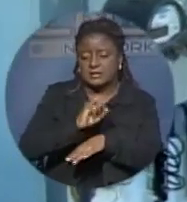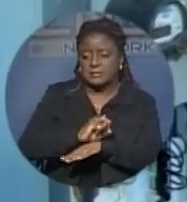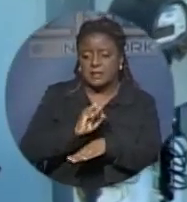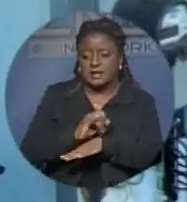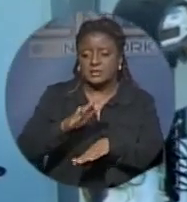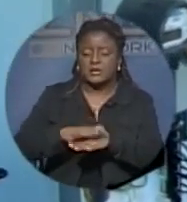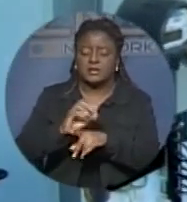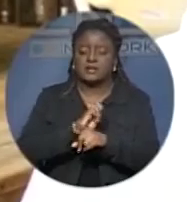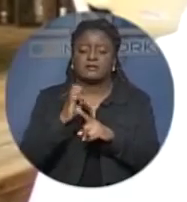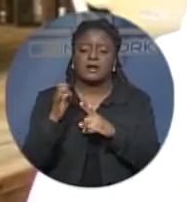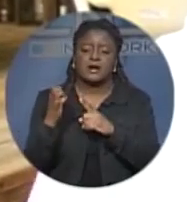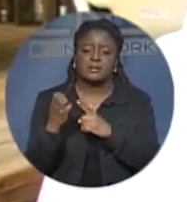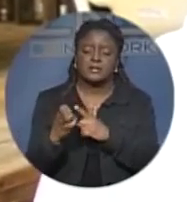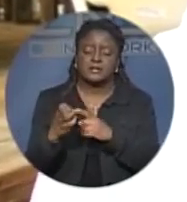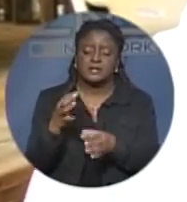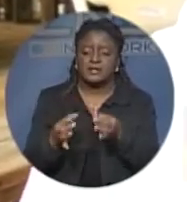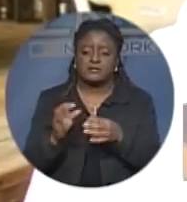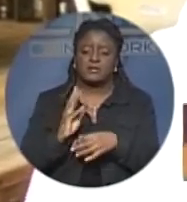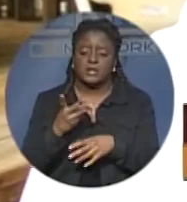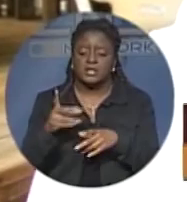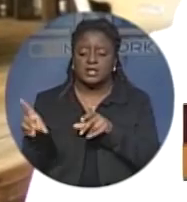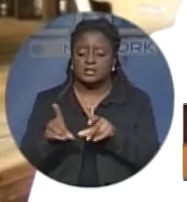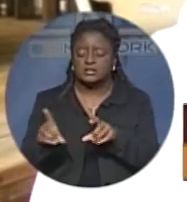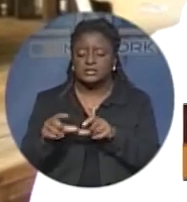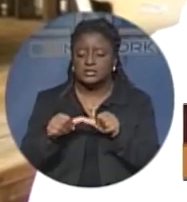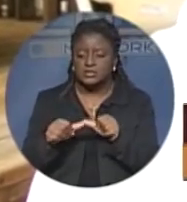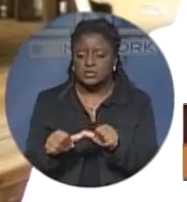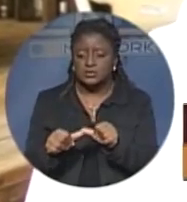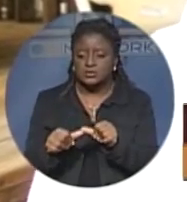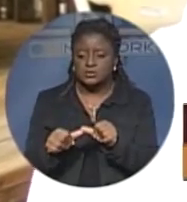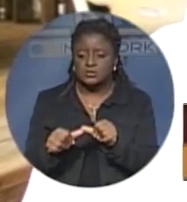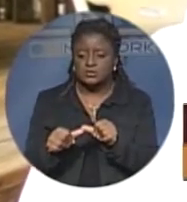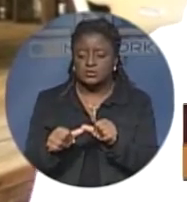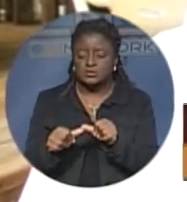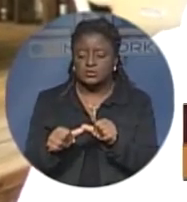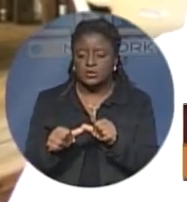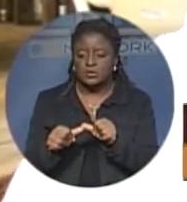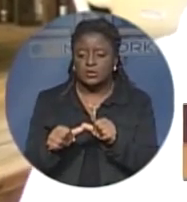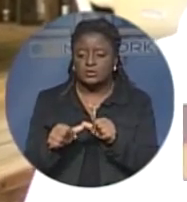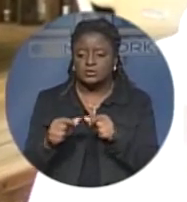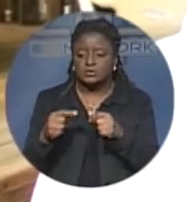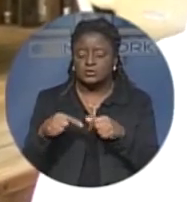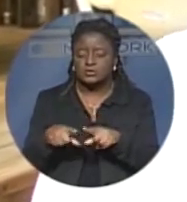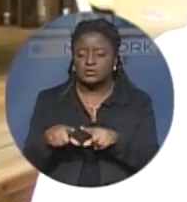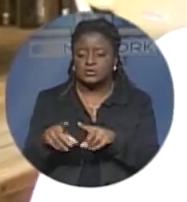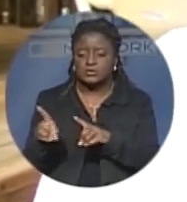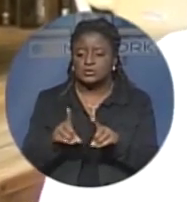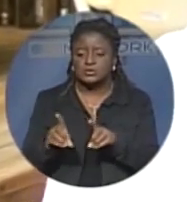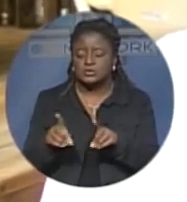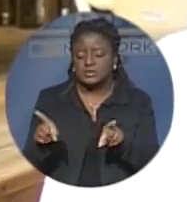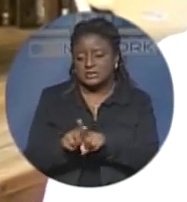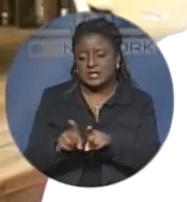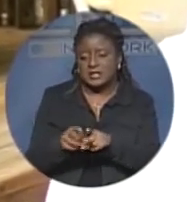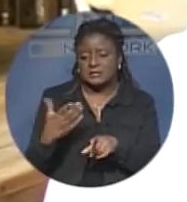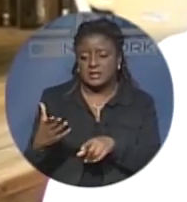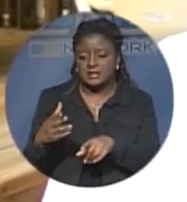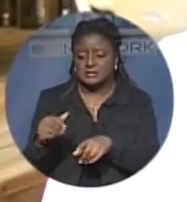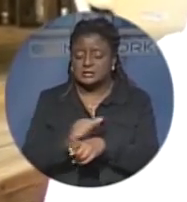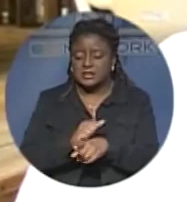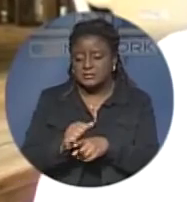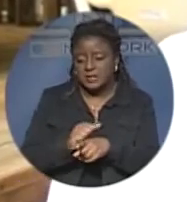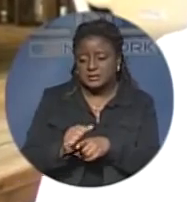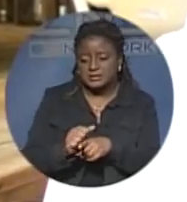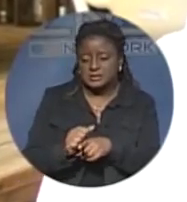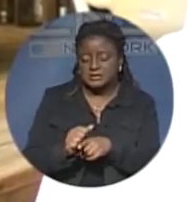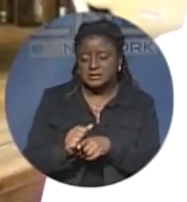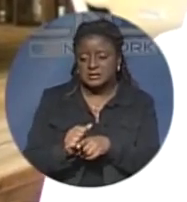if we continue to go down the road that we are on with the mass tourism, what's going to be here for the future, and then nobody's going to be made